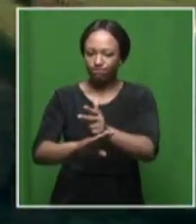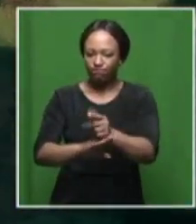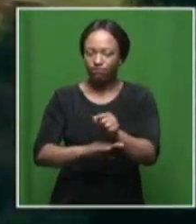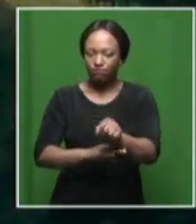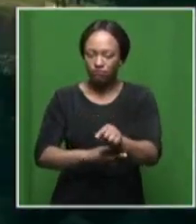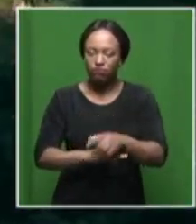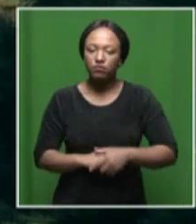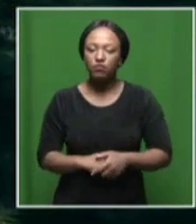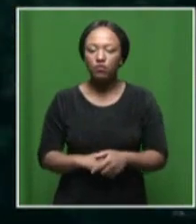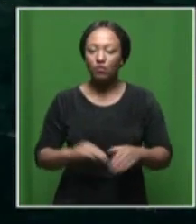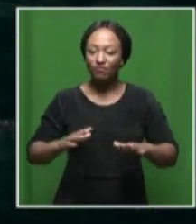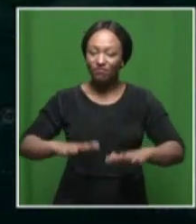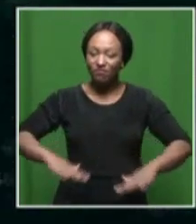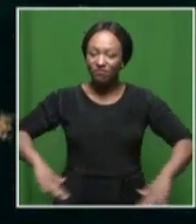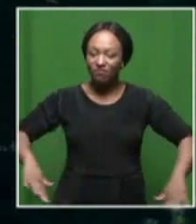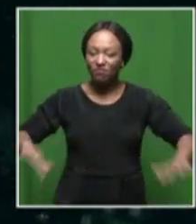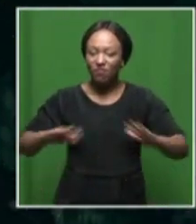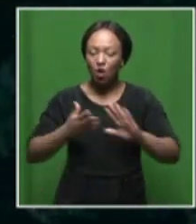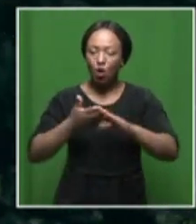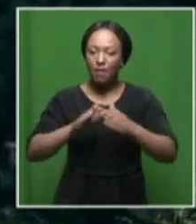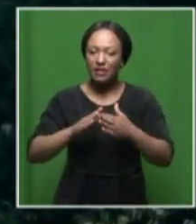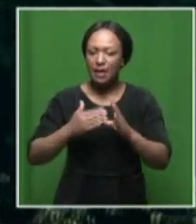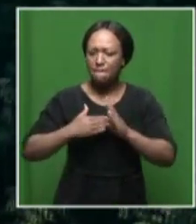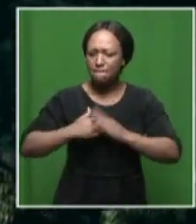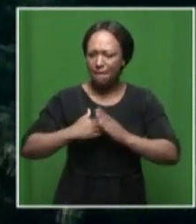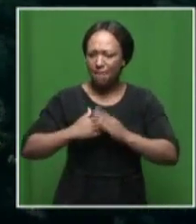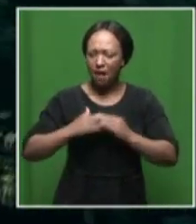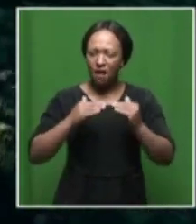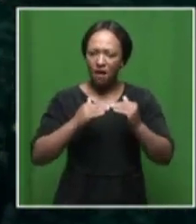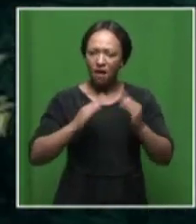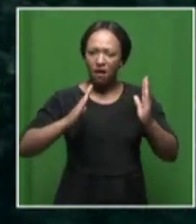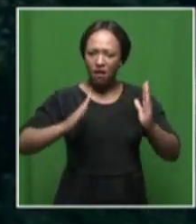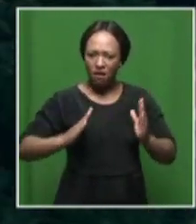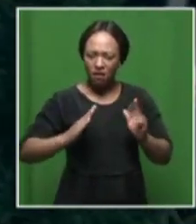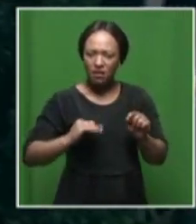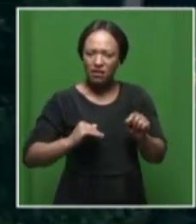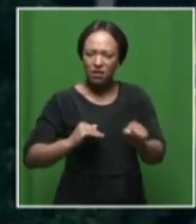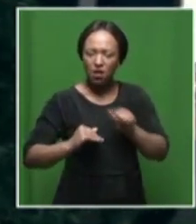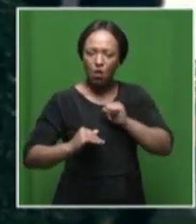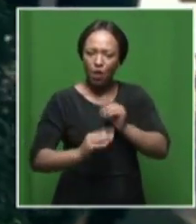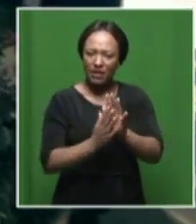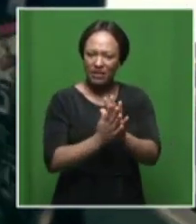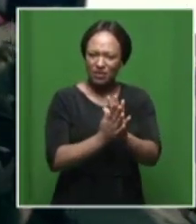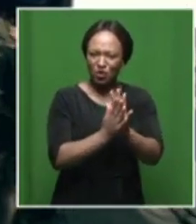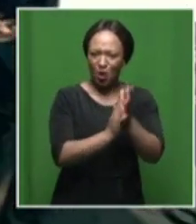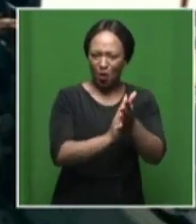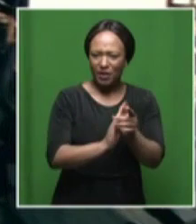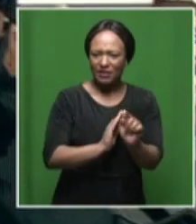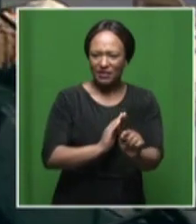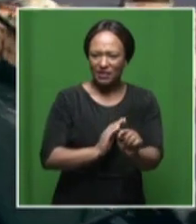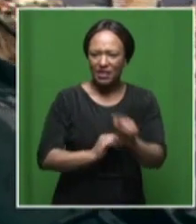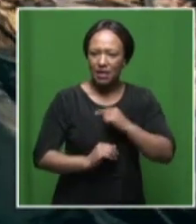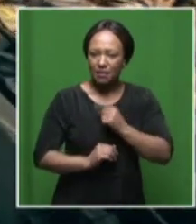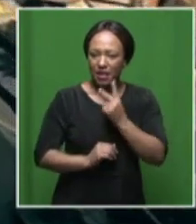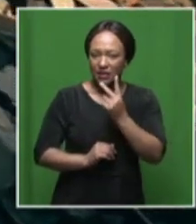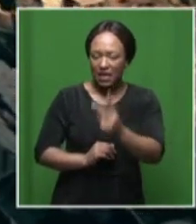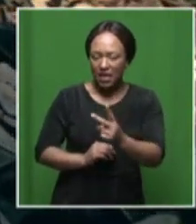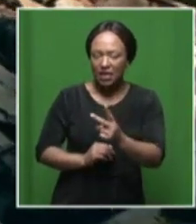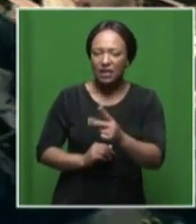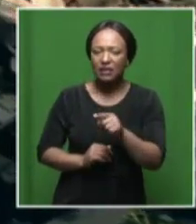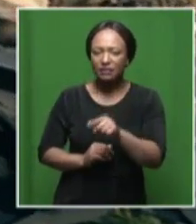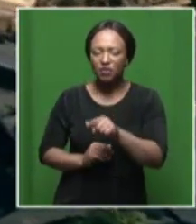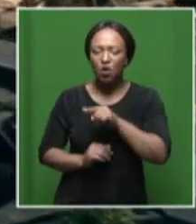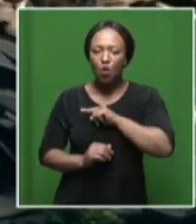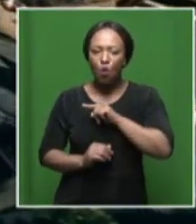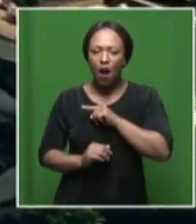where this is the remains of a community member's house uh which was completely destroyed and i can see there's uh there's blankets here underneath